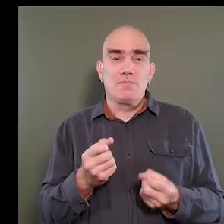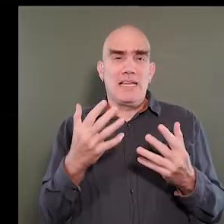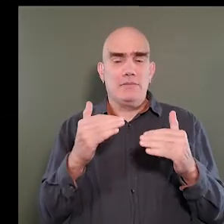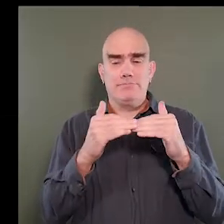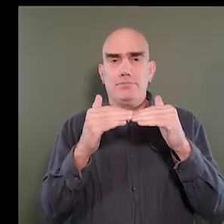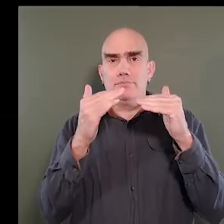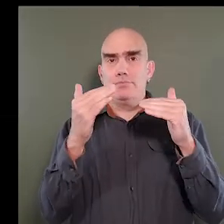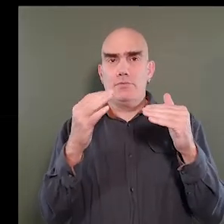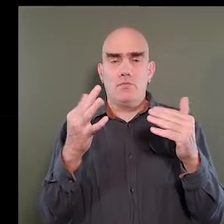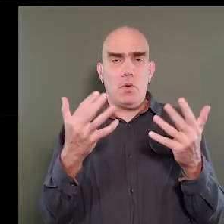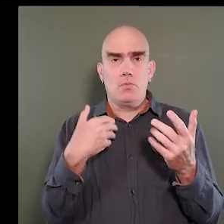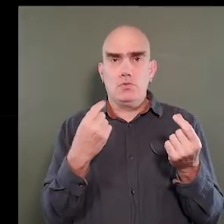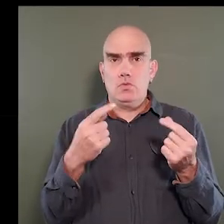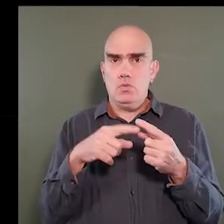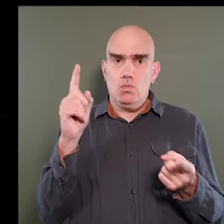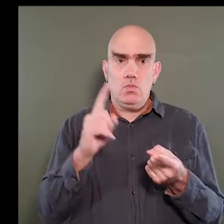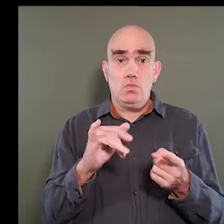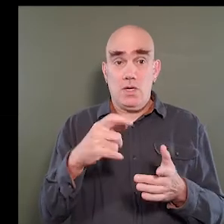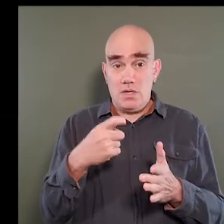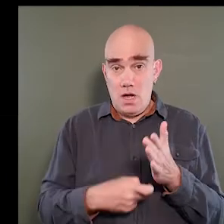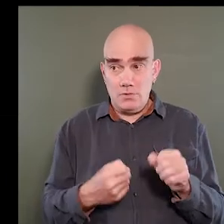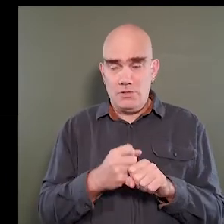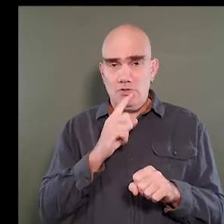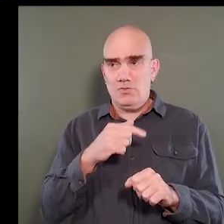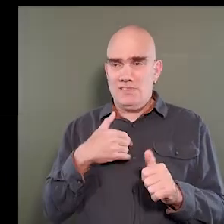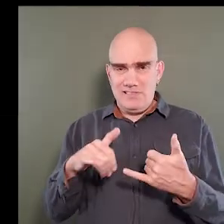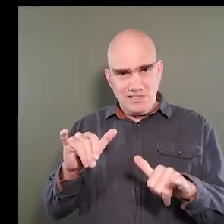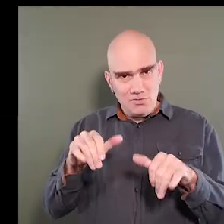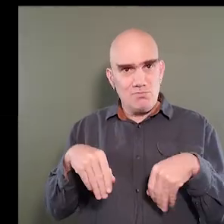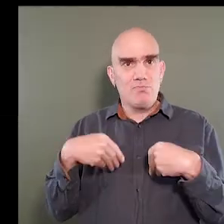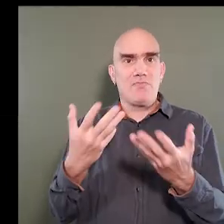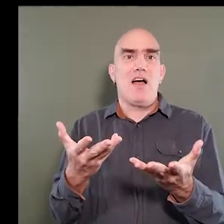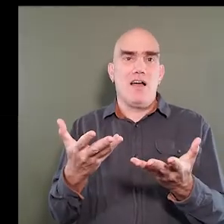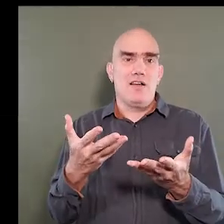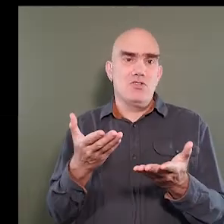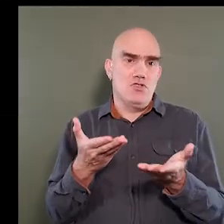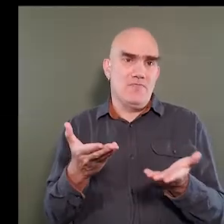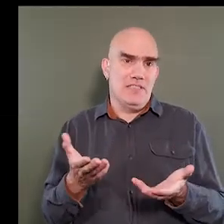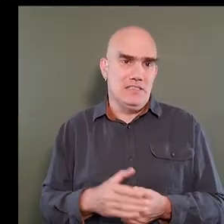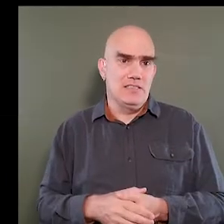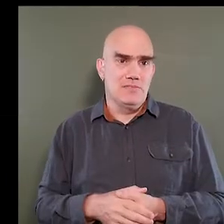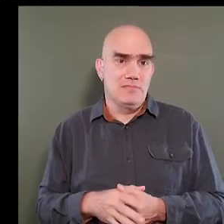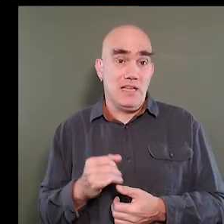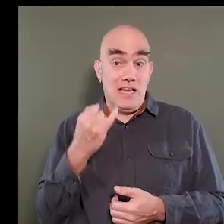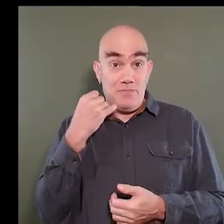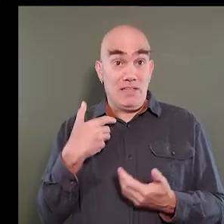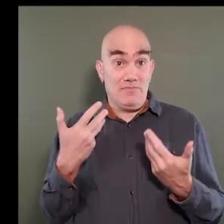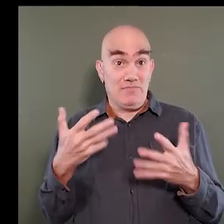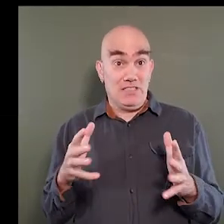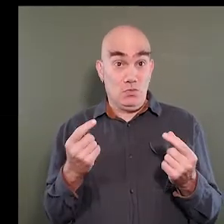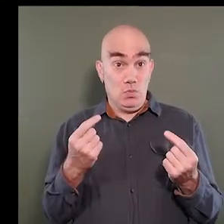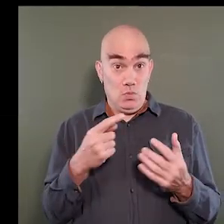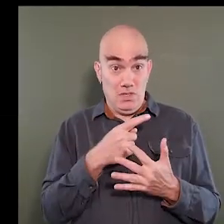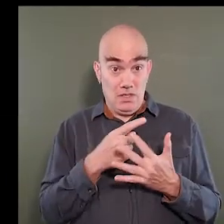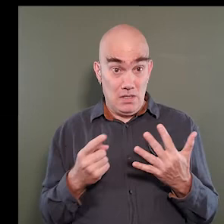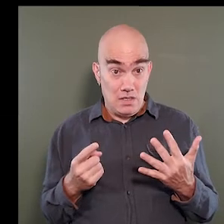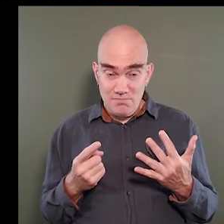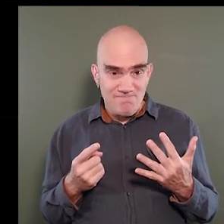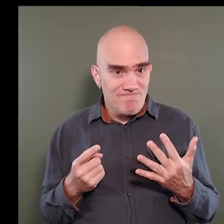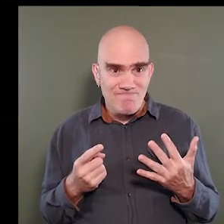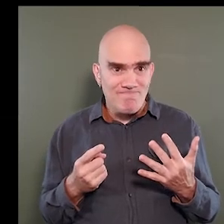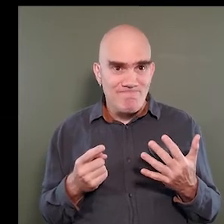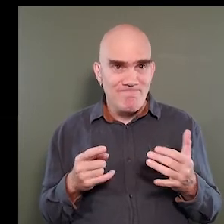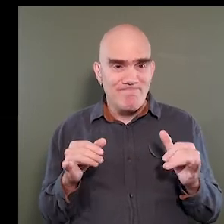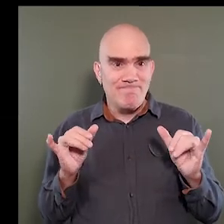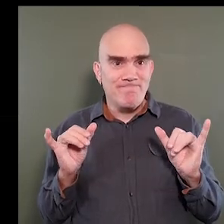of what we do to reduce the cost to make sure that we can still provide a service. Now, if we have